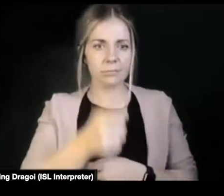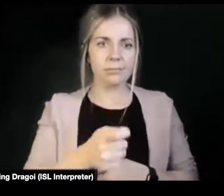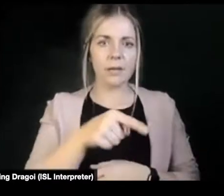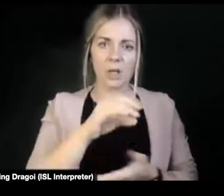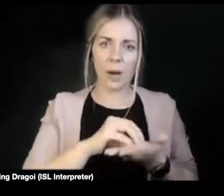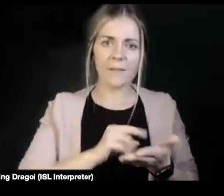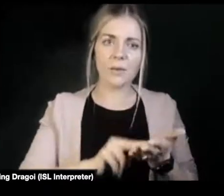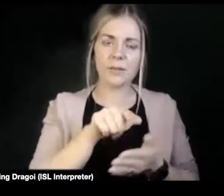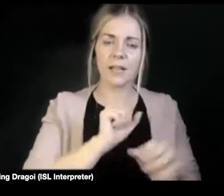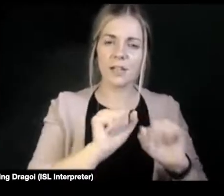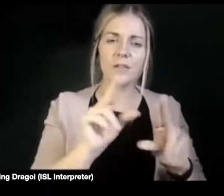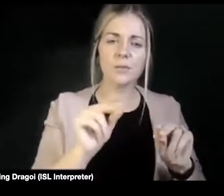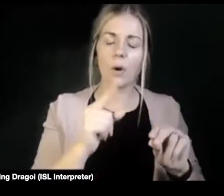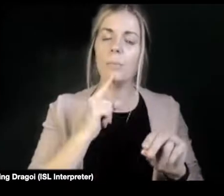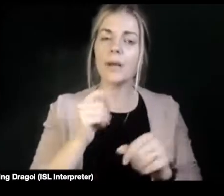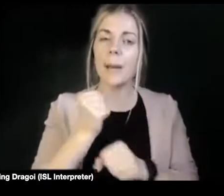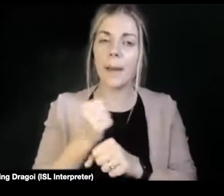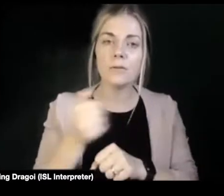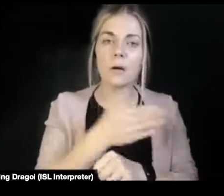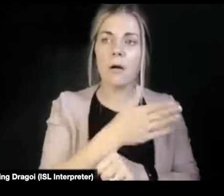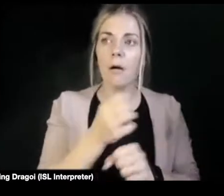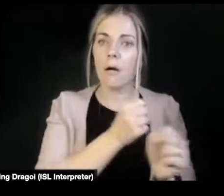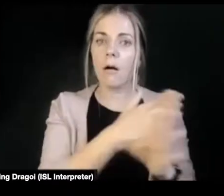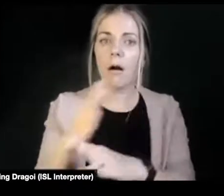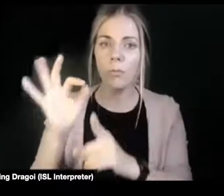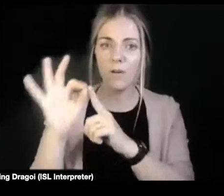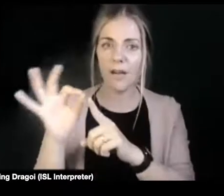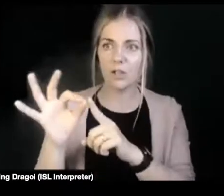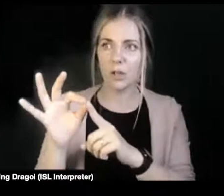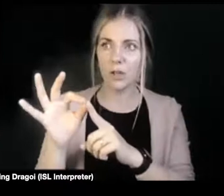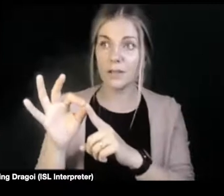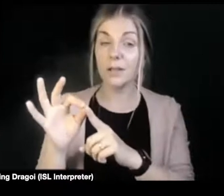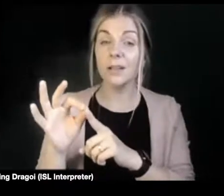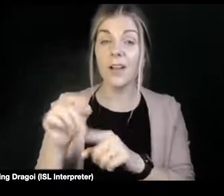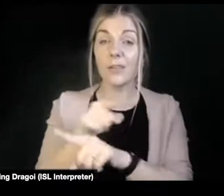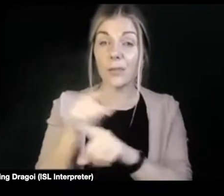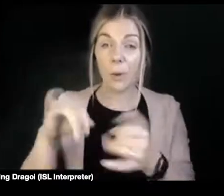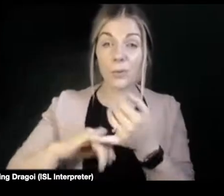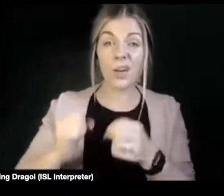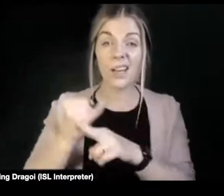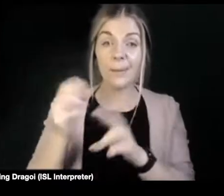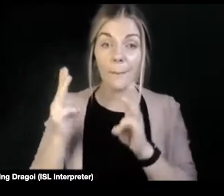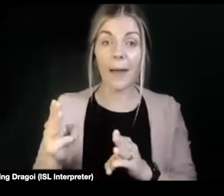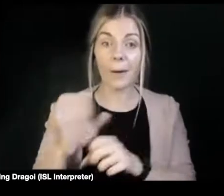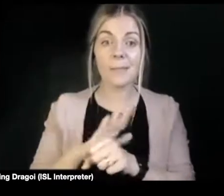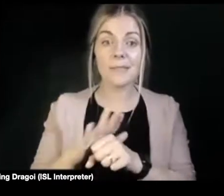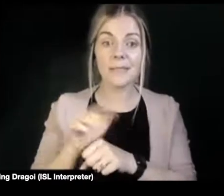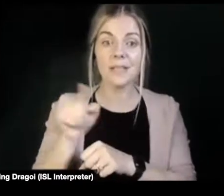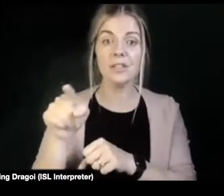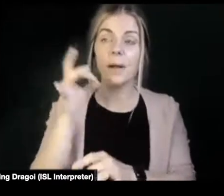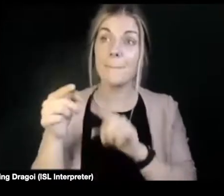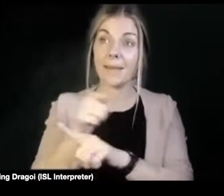really by convincing professionals, and I suppose people who hold the purse strings, that making accessibility